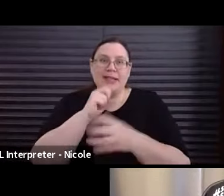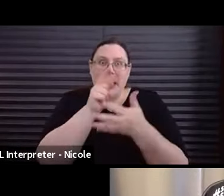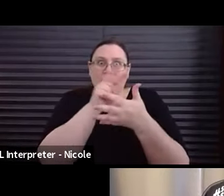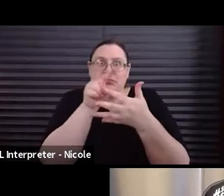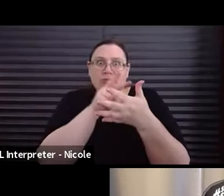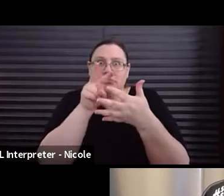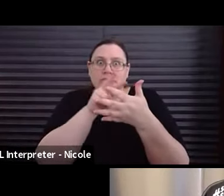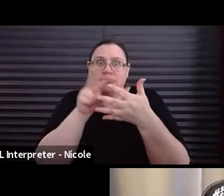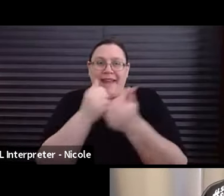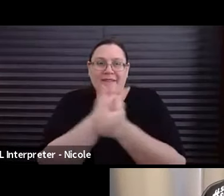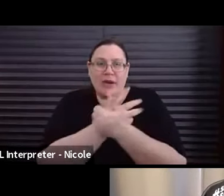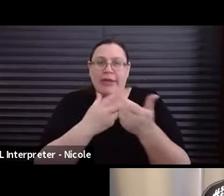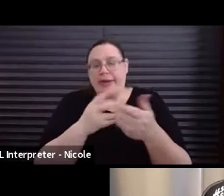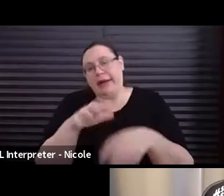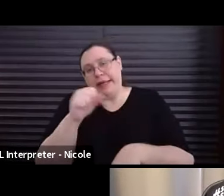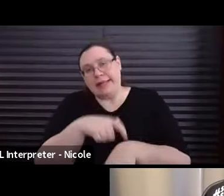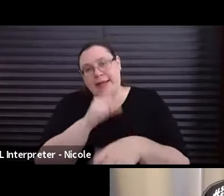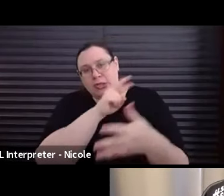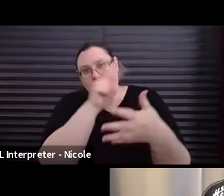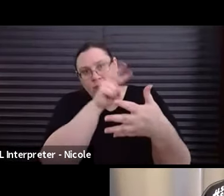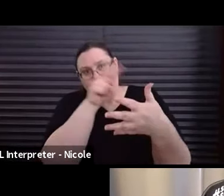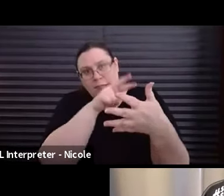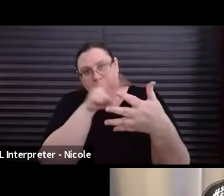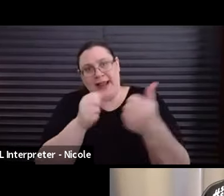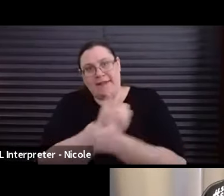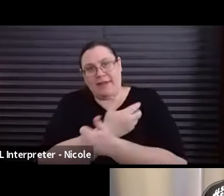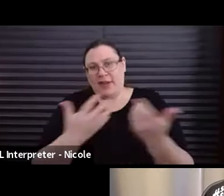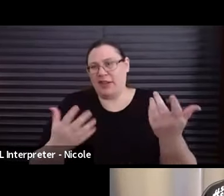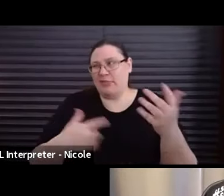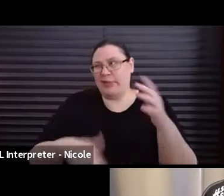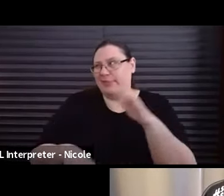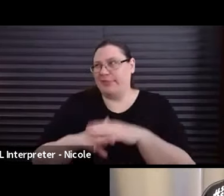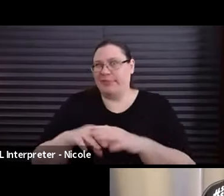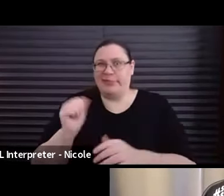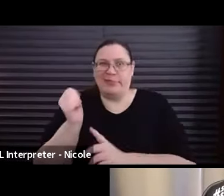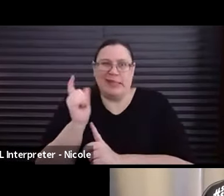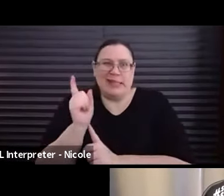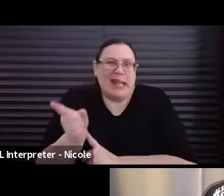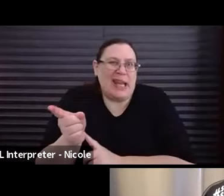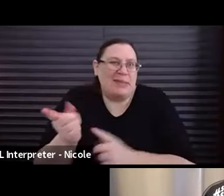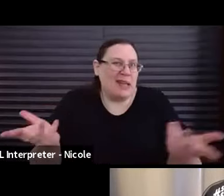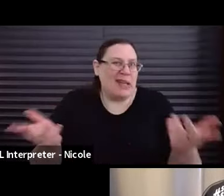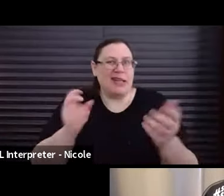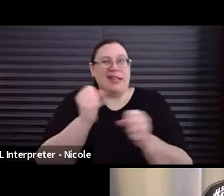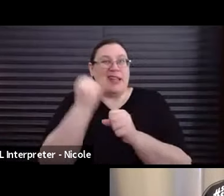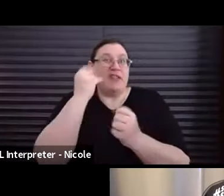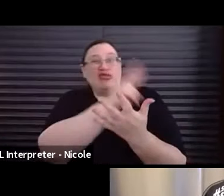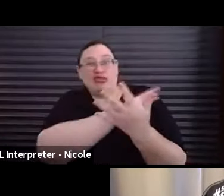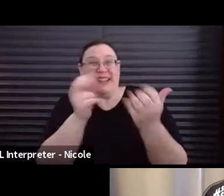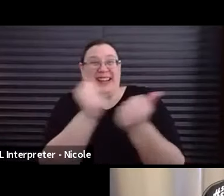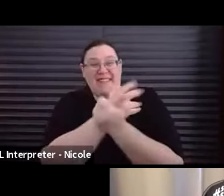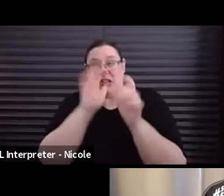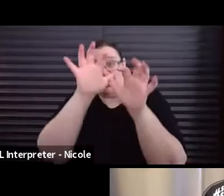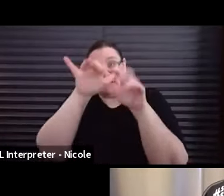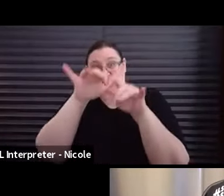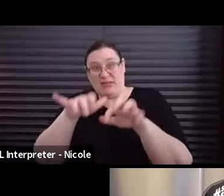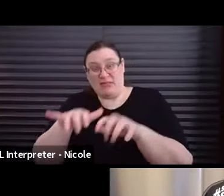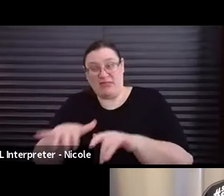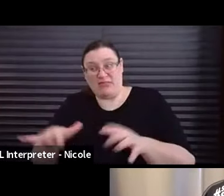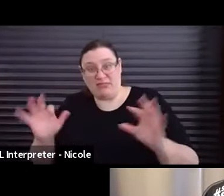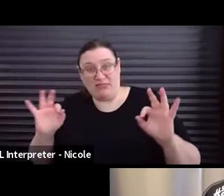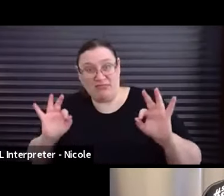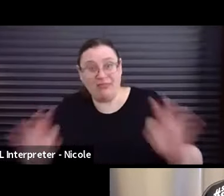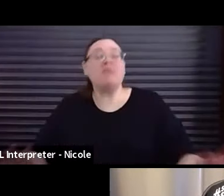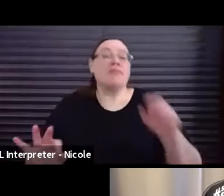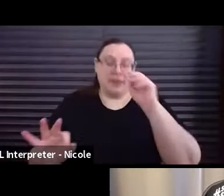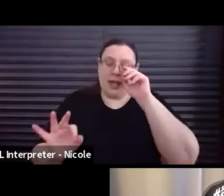which takes a second, but maybe 10 minutes to make sure you read everything and fill it out. And then, yeah,